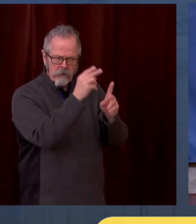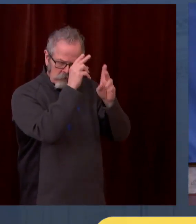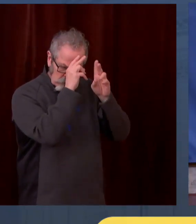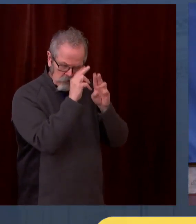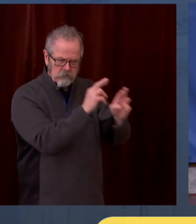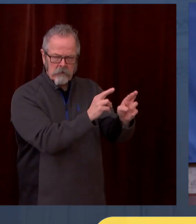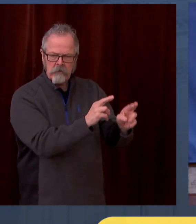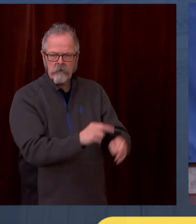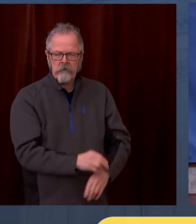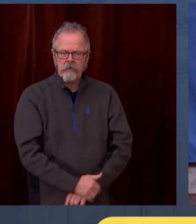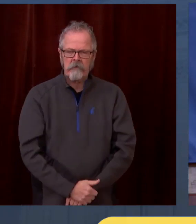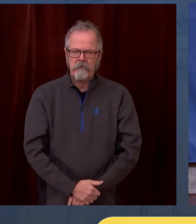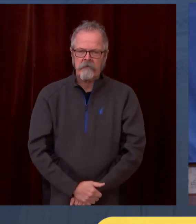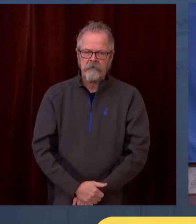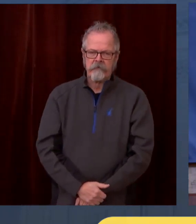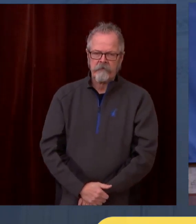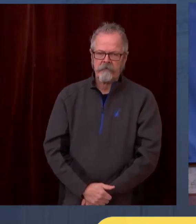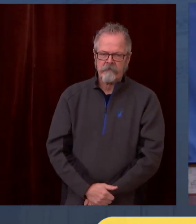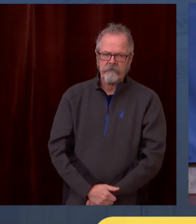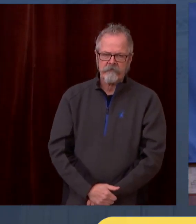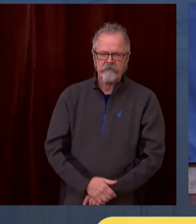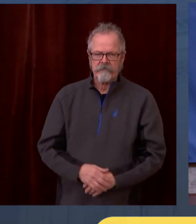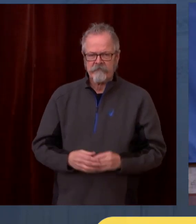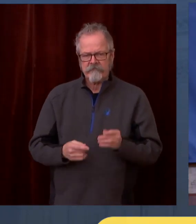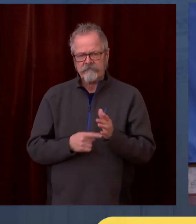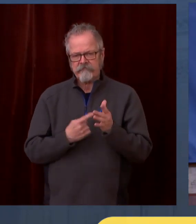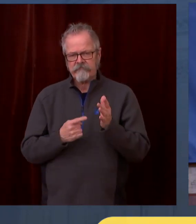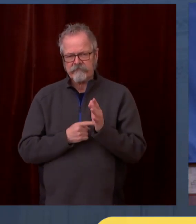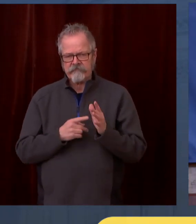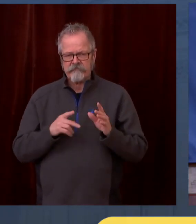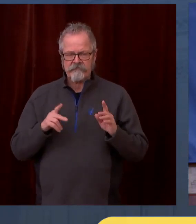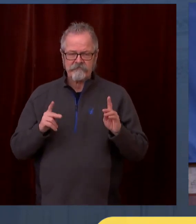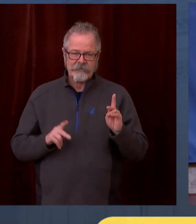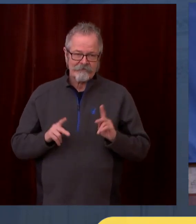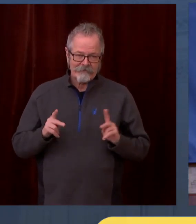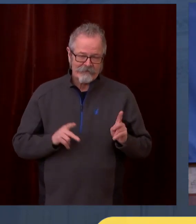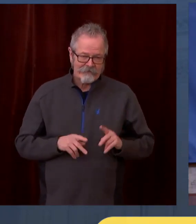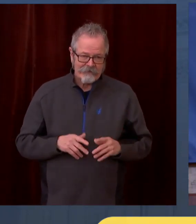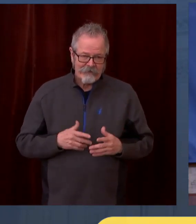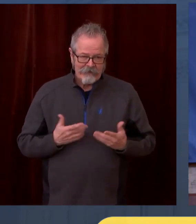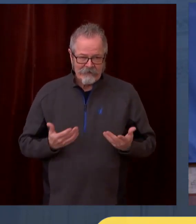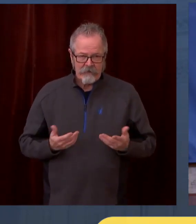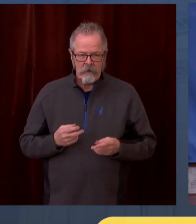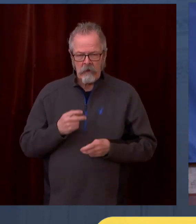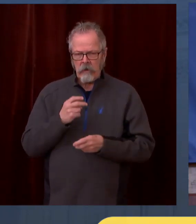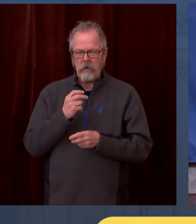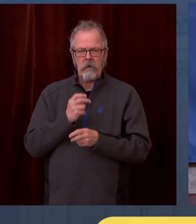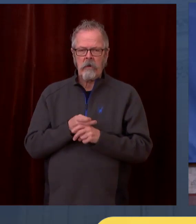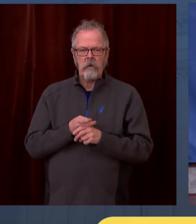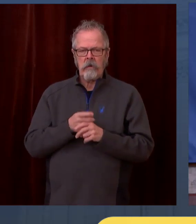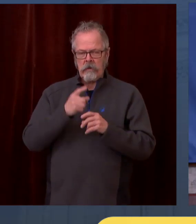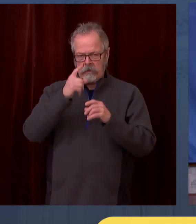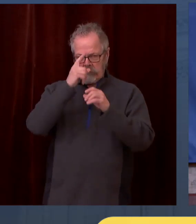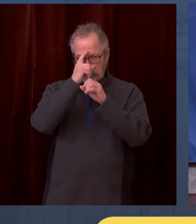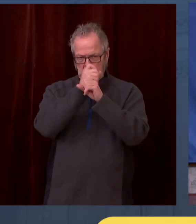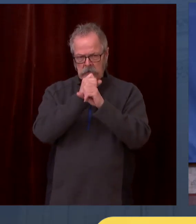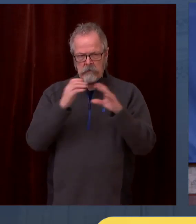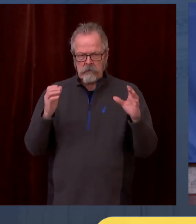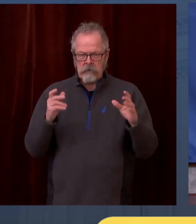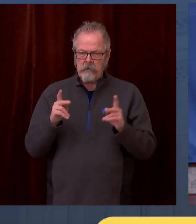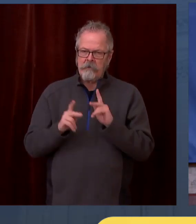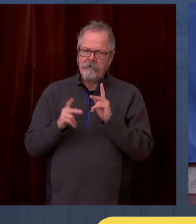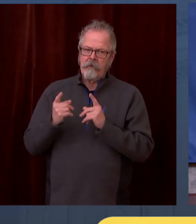thing for people sometimes, frankly, to understand. I've had this conversation many, many times when folks have said, gee, I'd like to move,